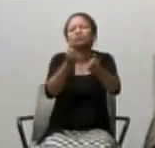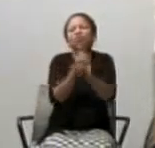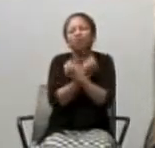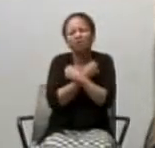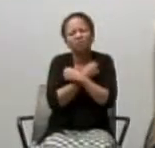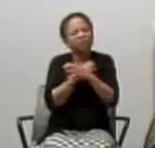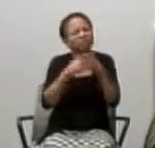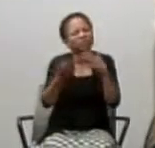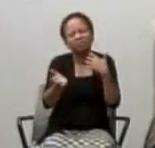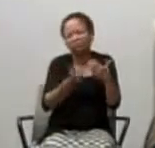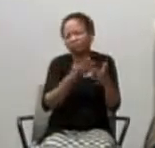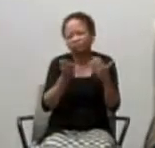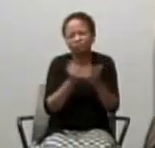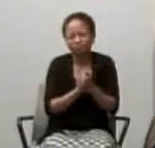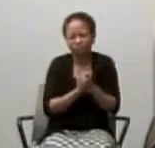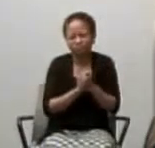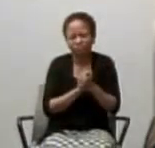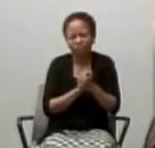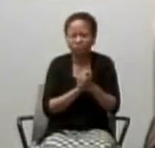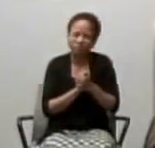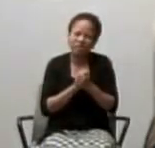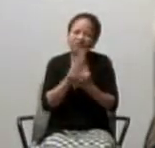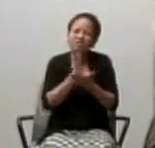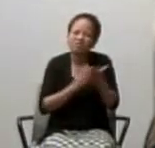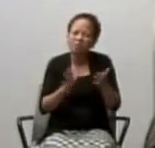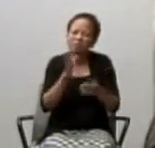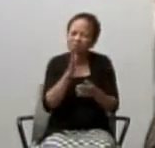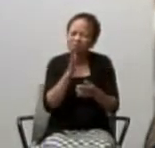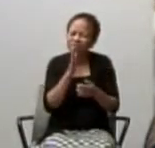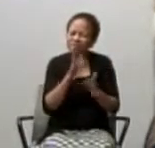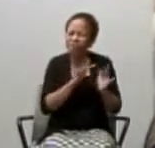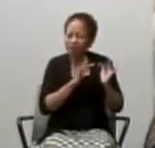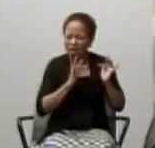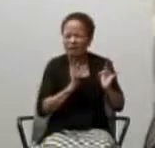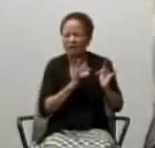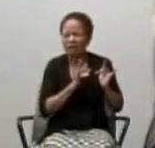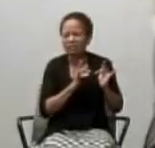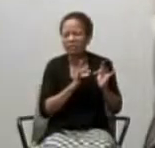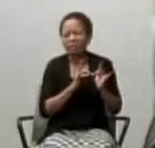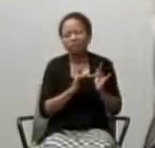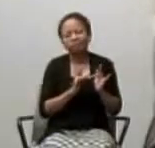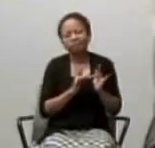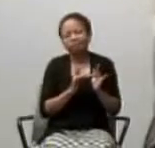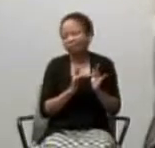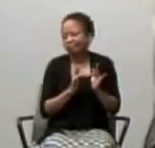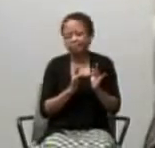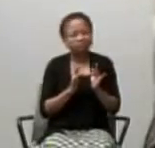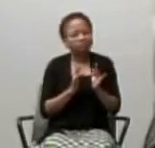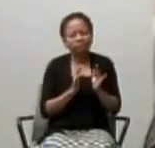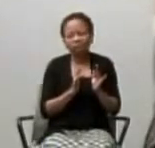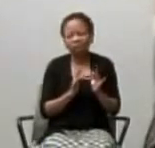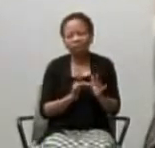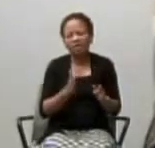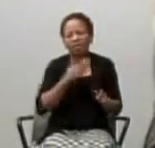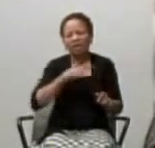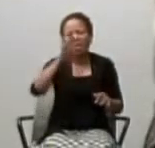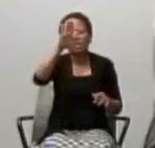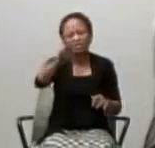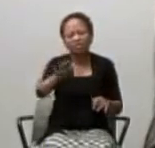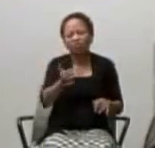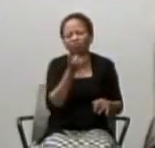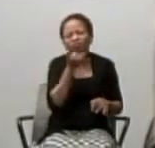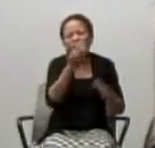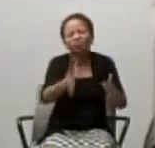And many do because in their hearts they recognize even in their